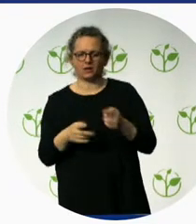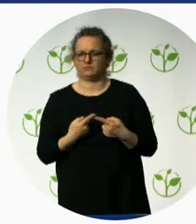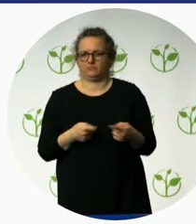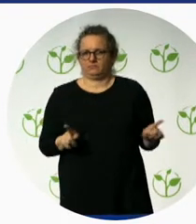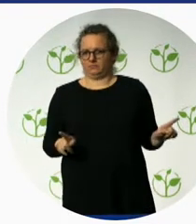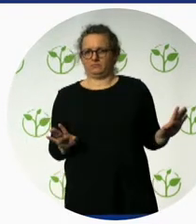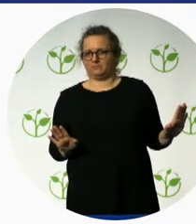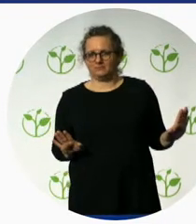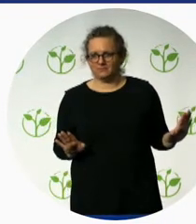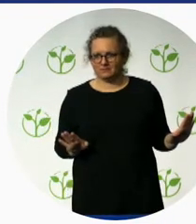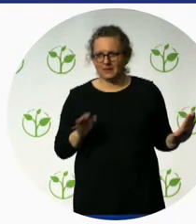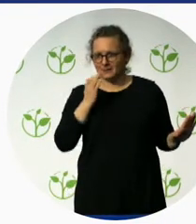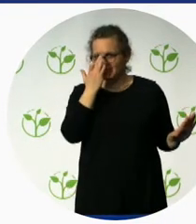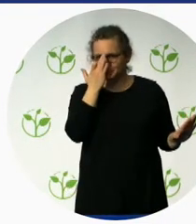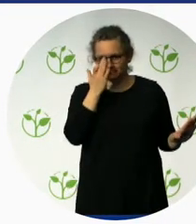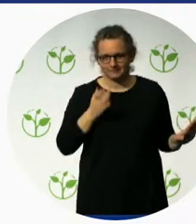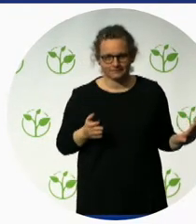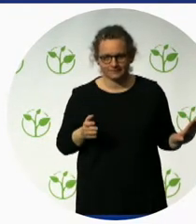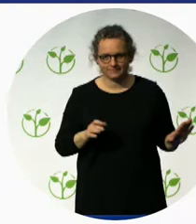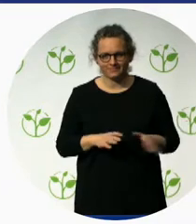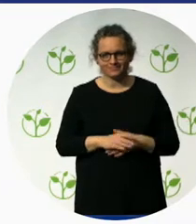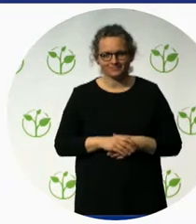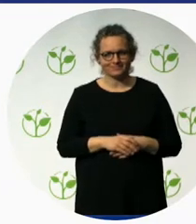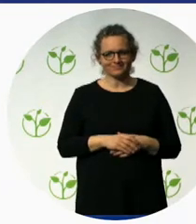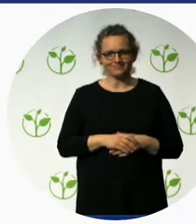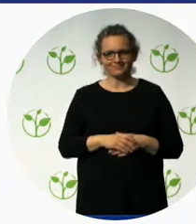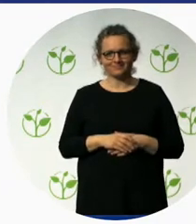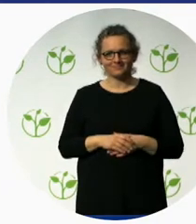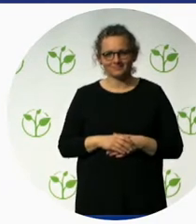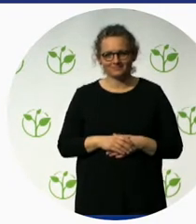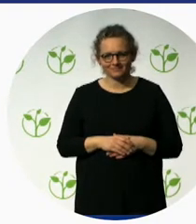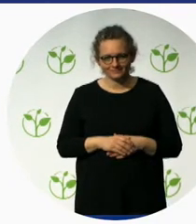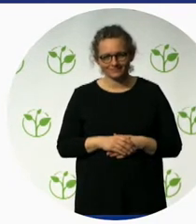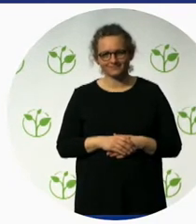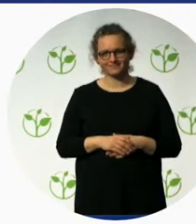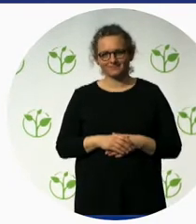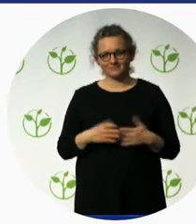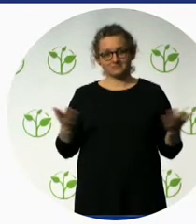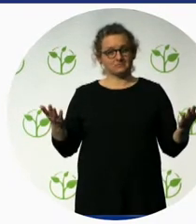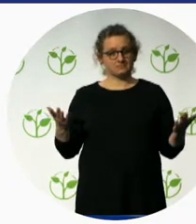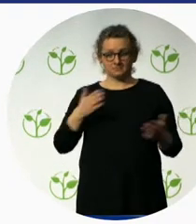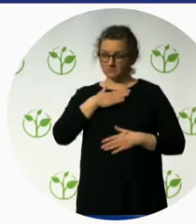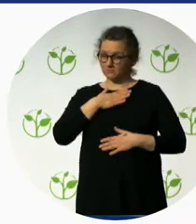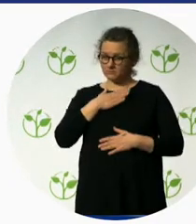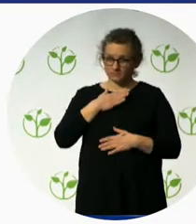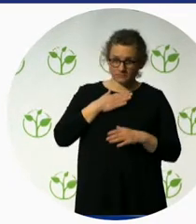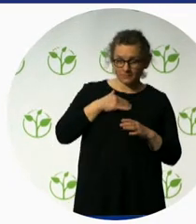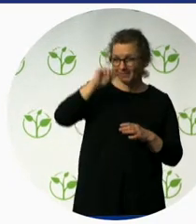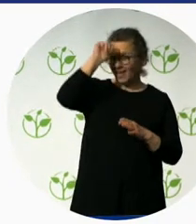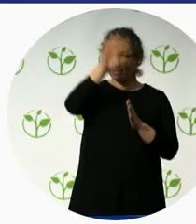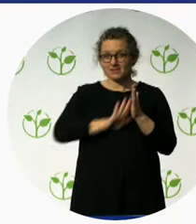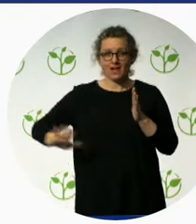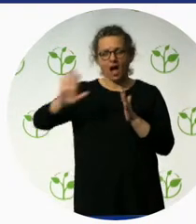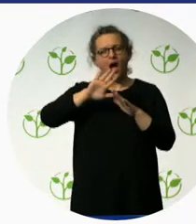mention some of the numbers, though my friends here are already aware about that. Over 600 to 900